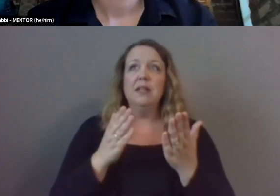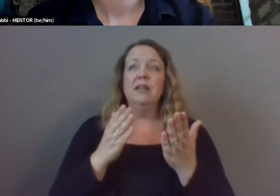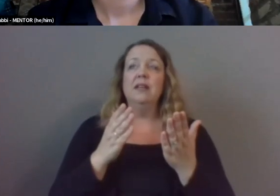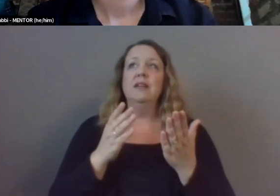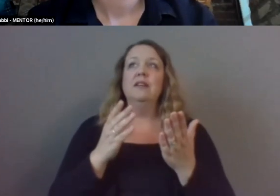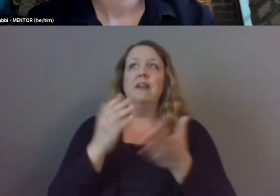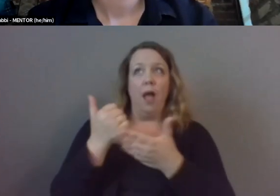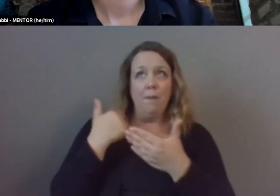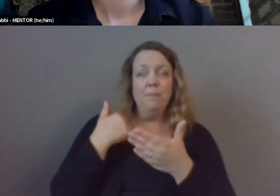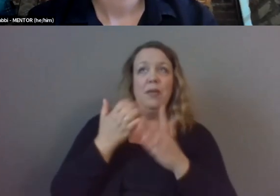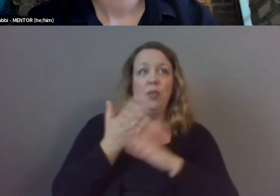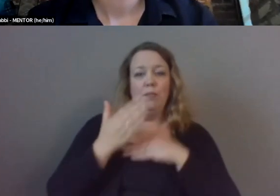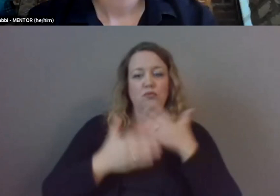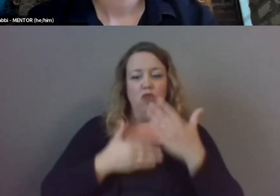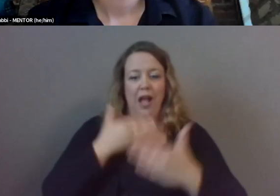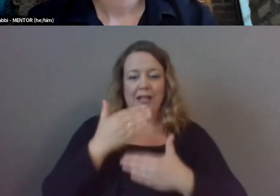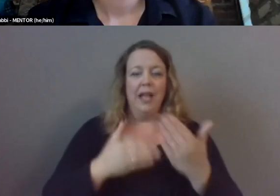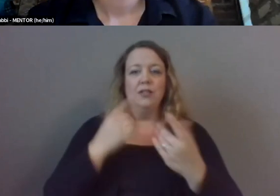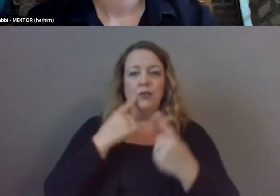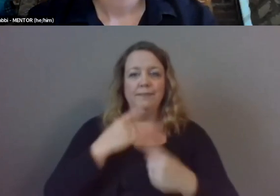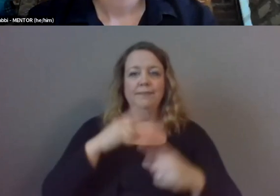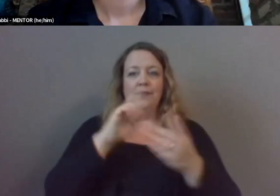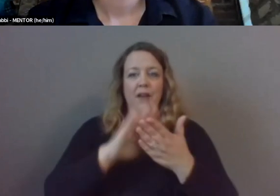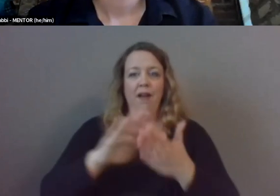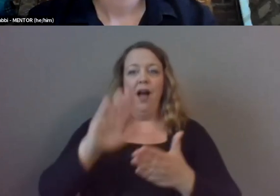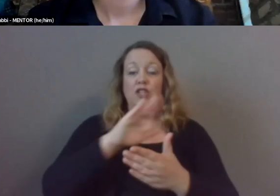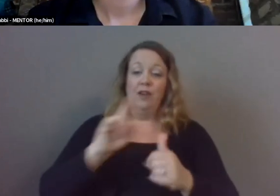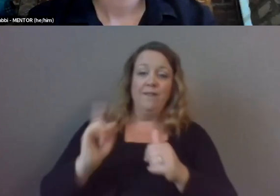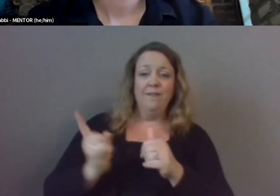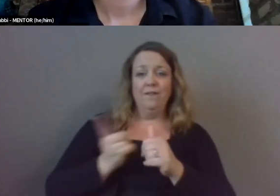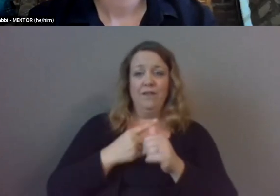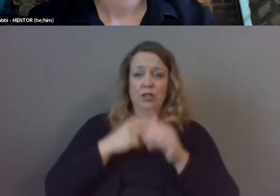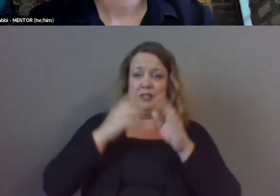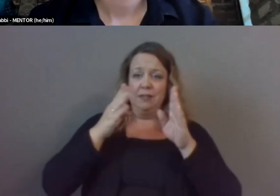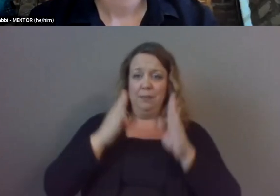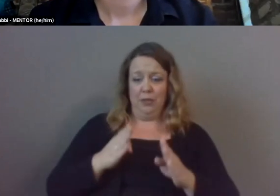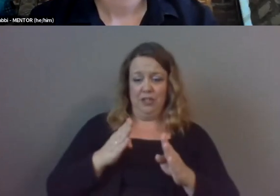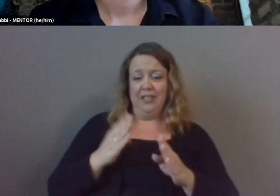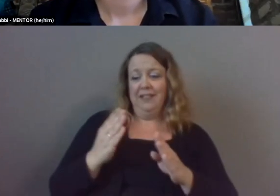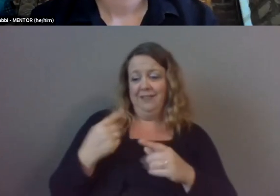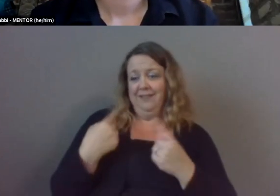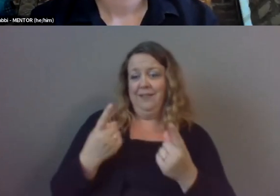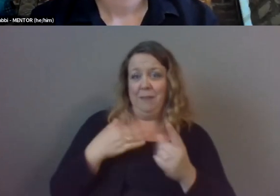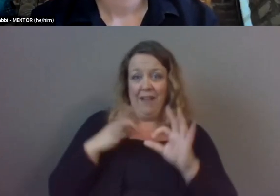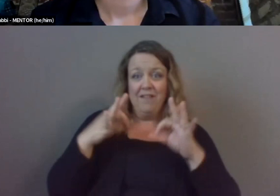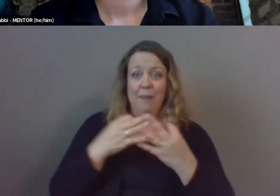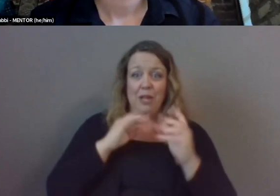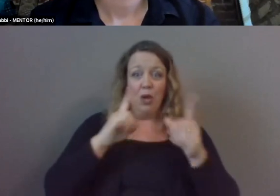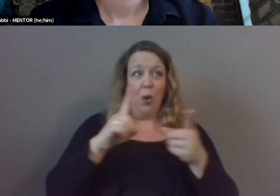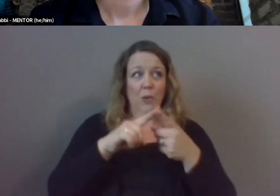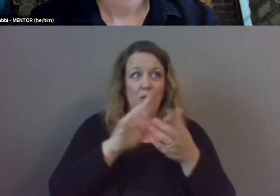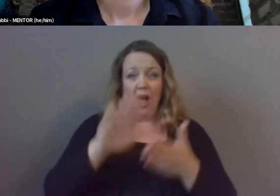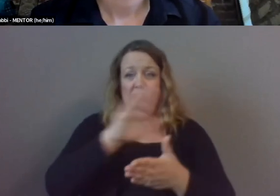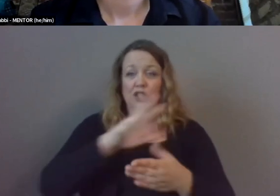um i being the first generation in my family to go to college um i was the second to graduate